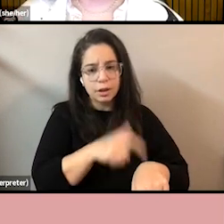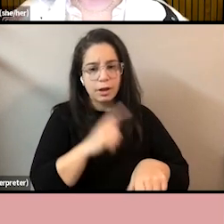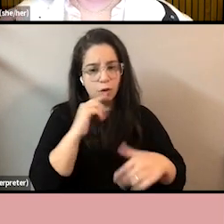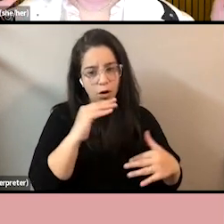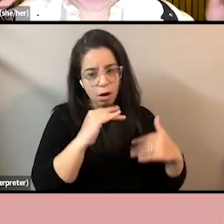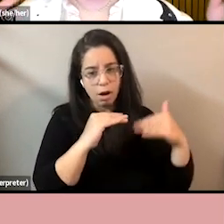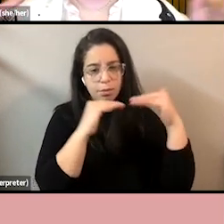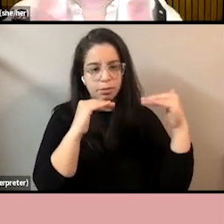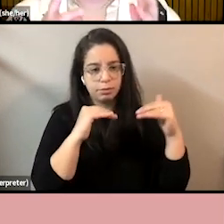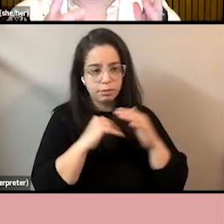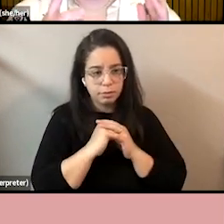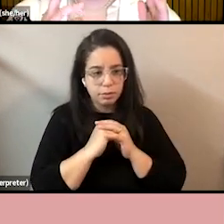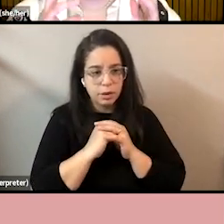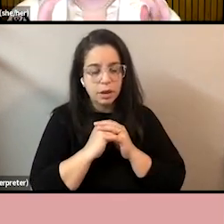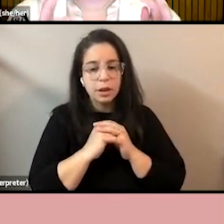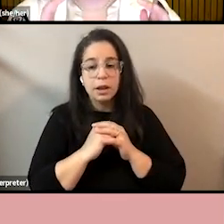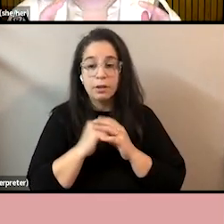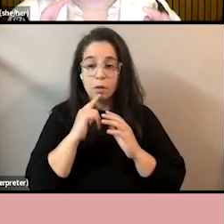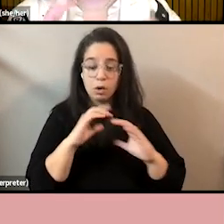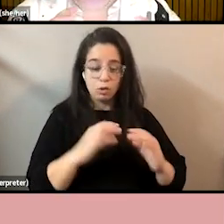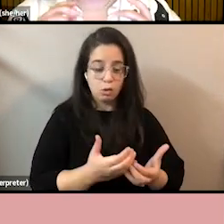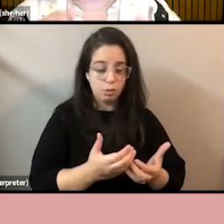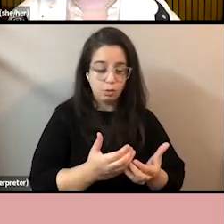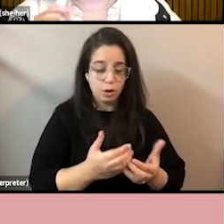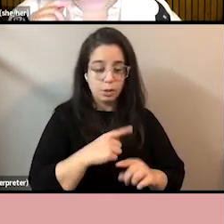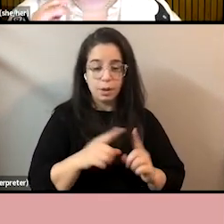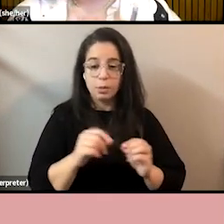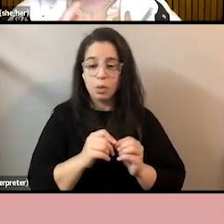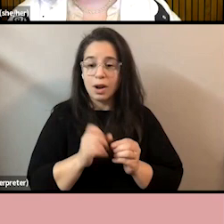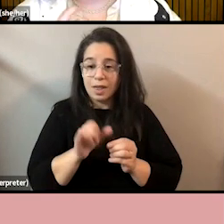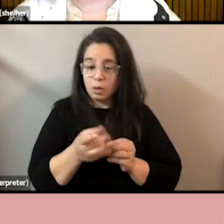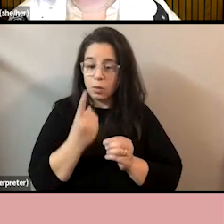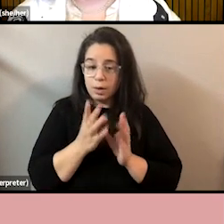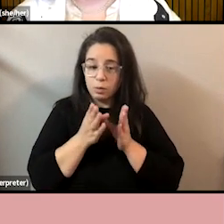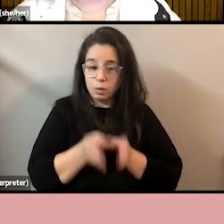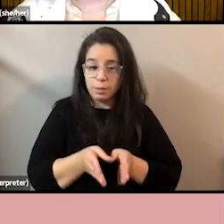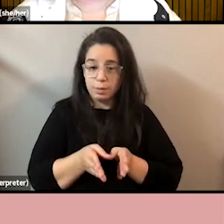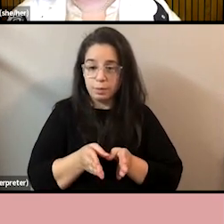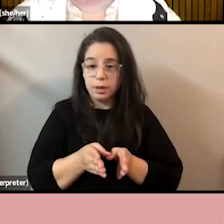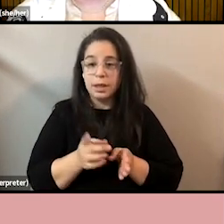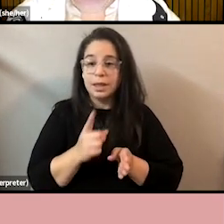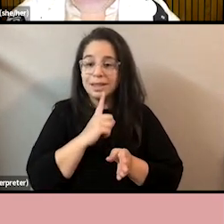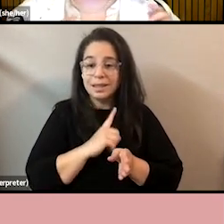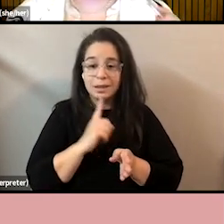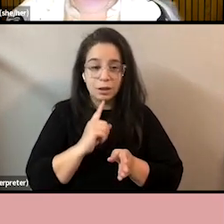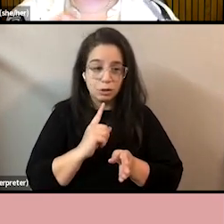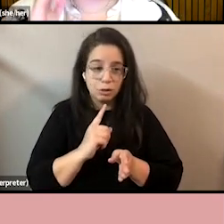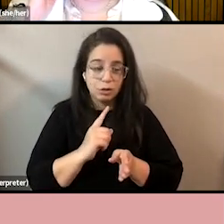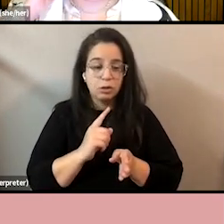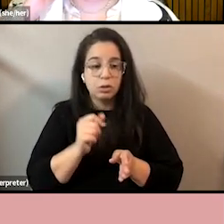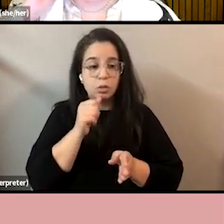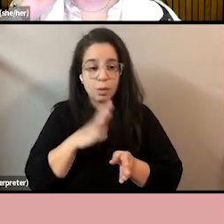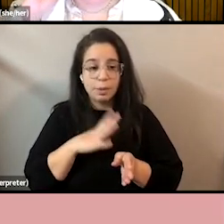If you want to take it out of the group and into the individual, it means that a single black woman would need to work until she was